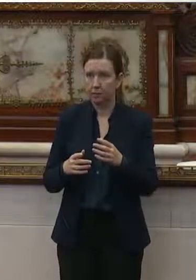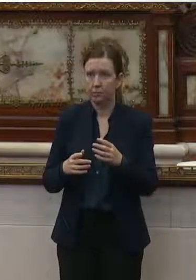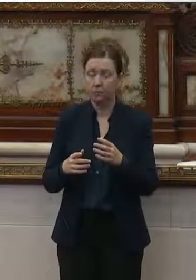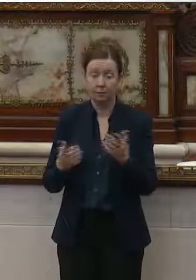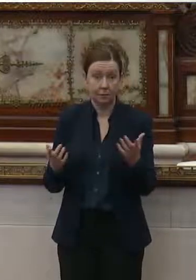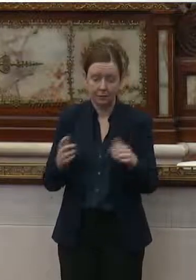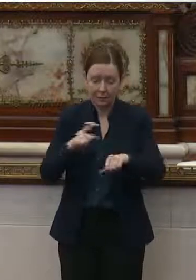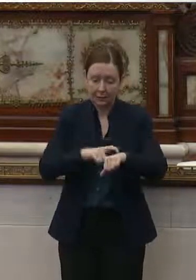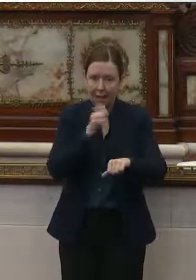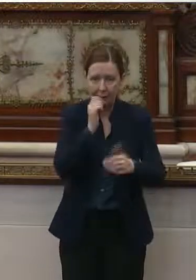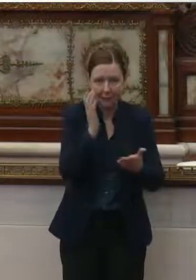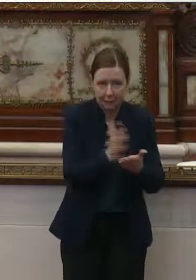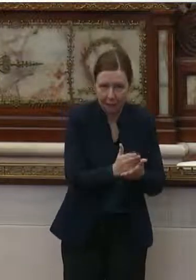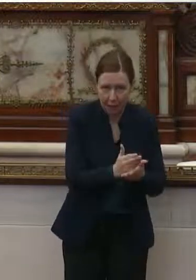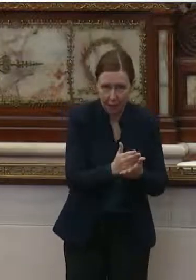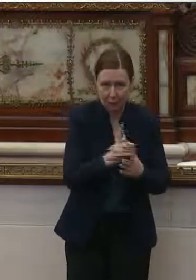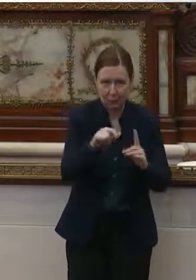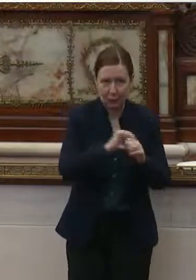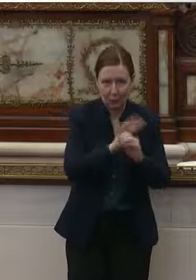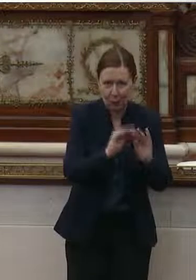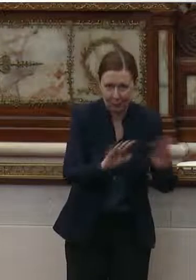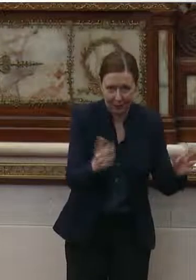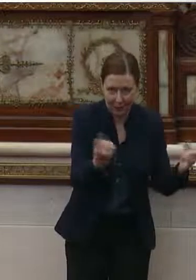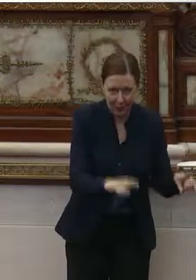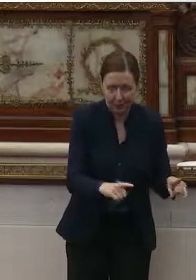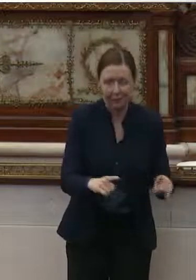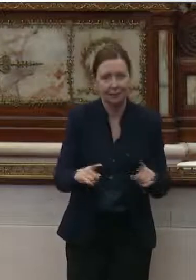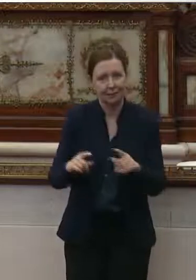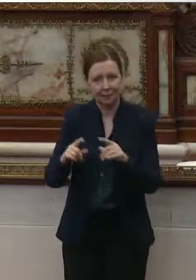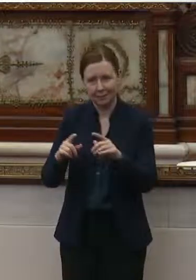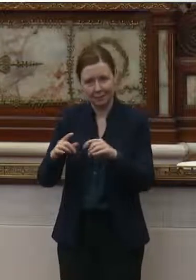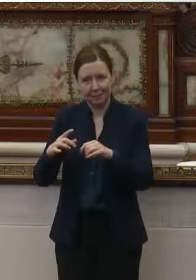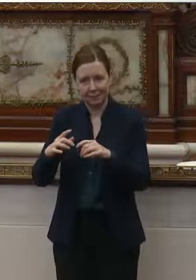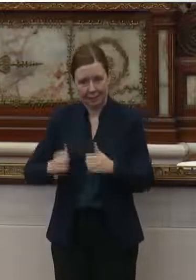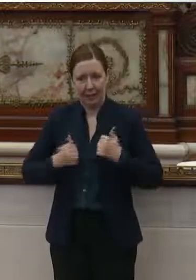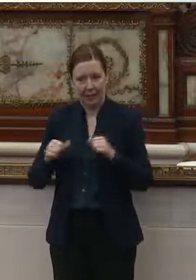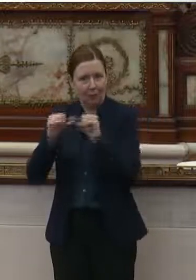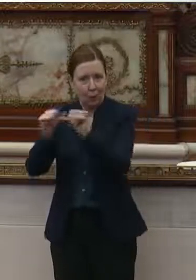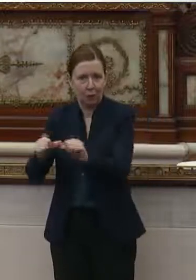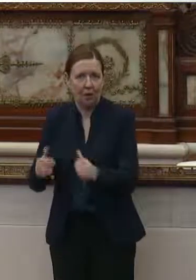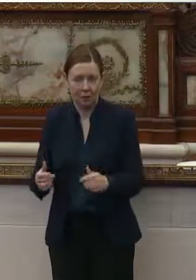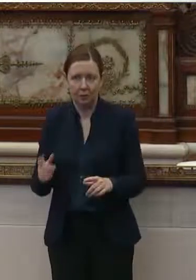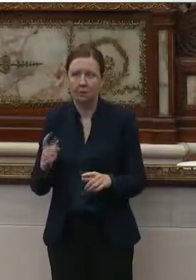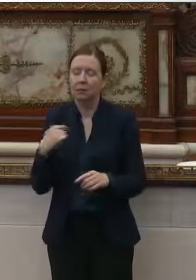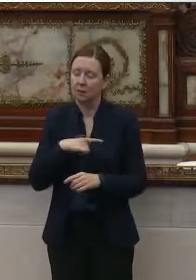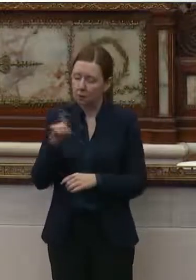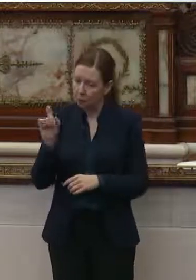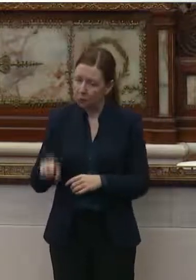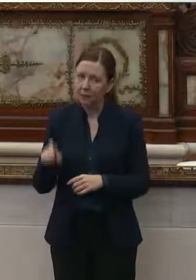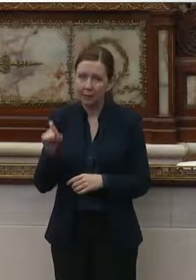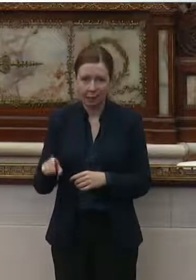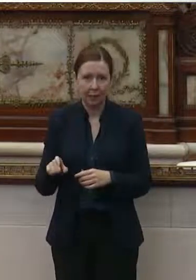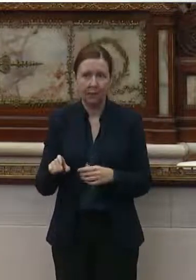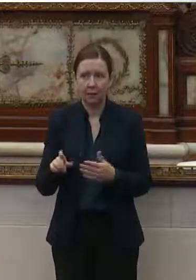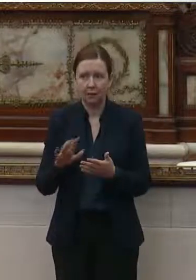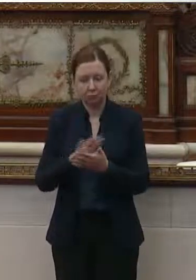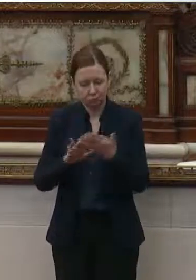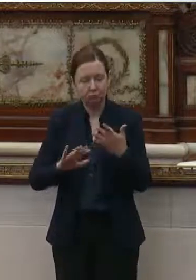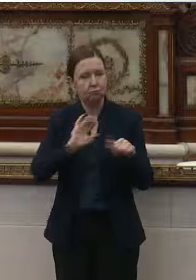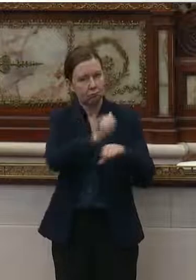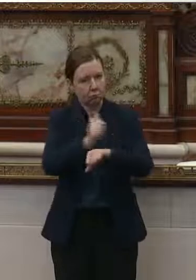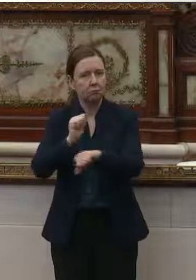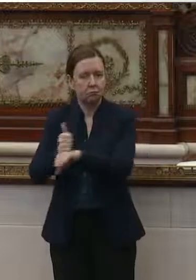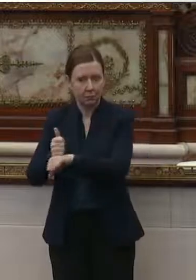spinning. And so I feel that we need to put these things in